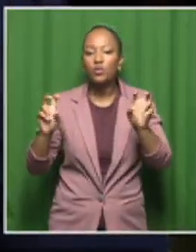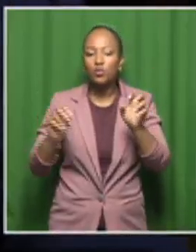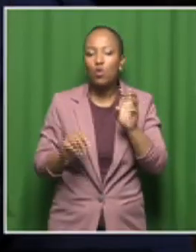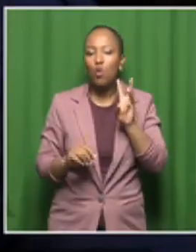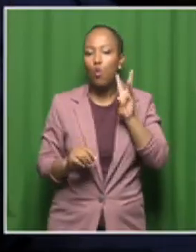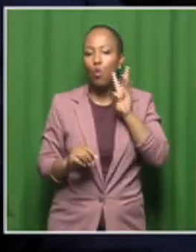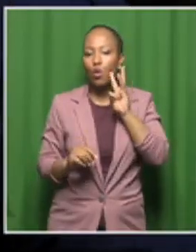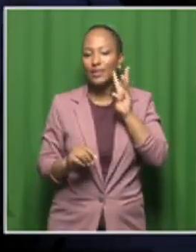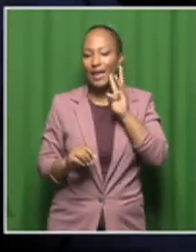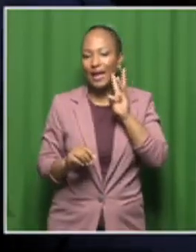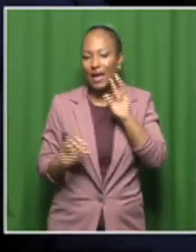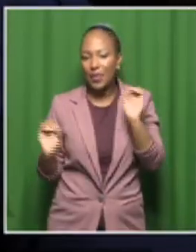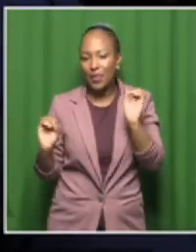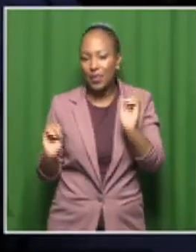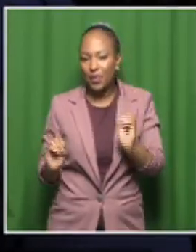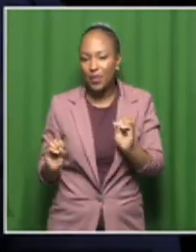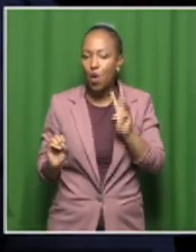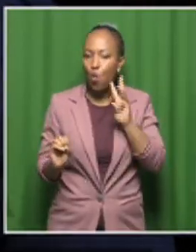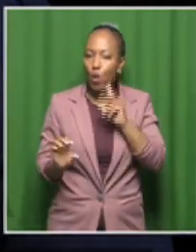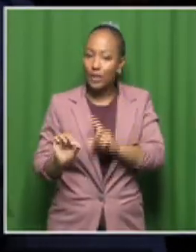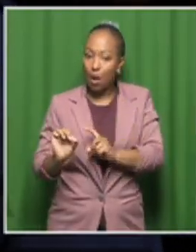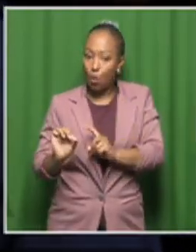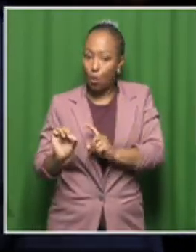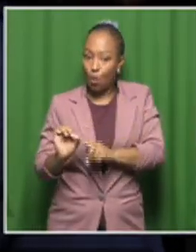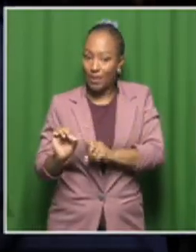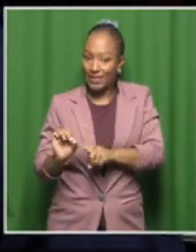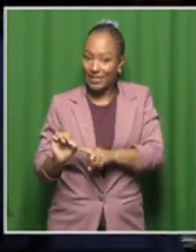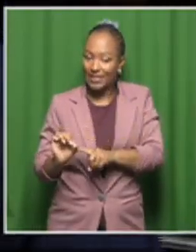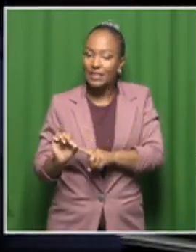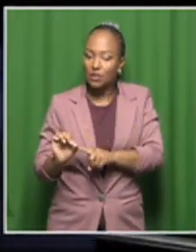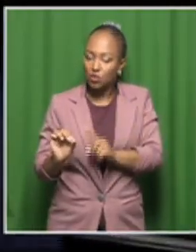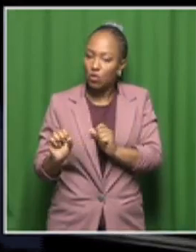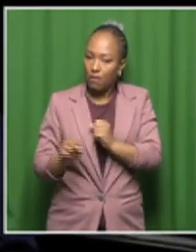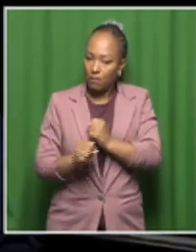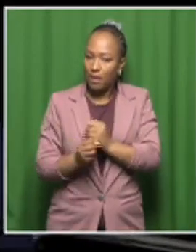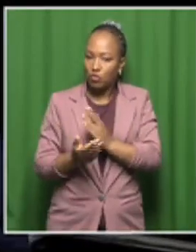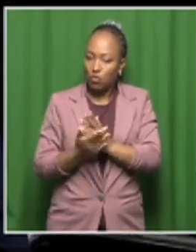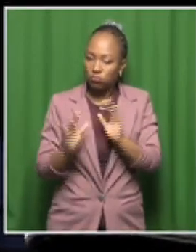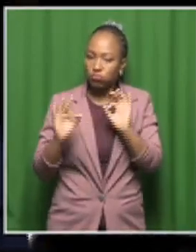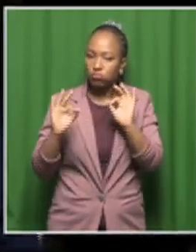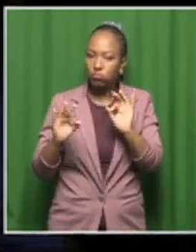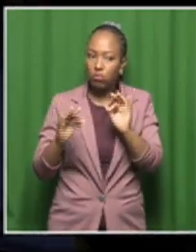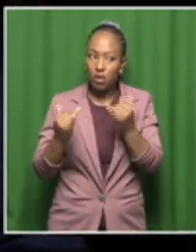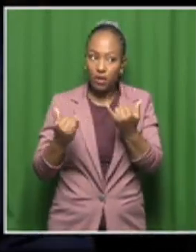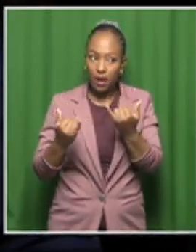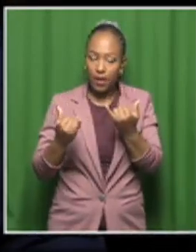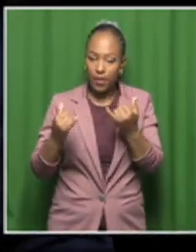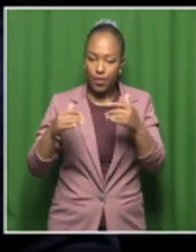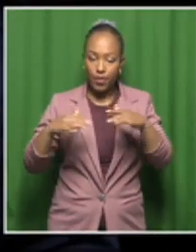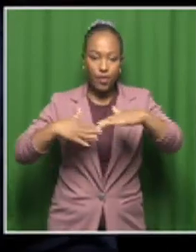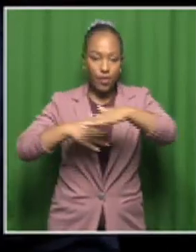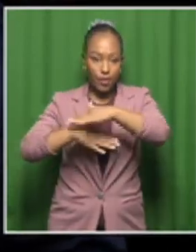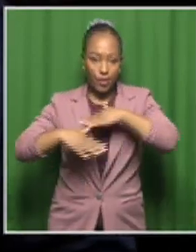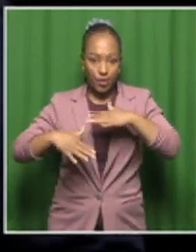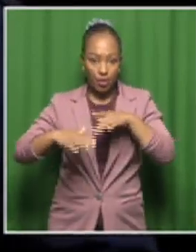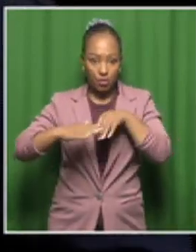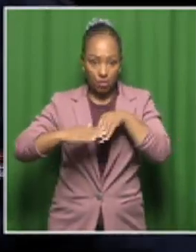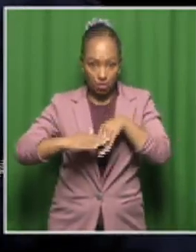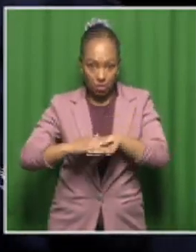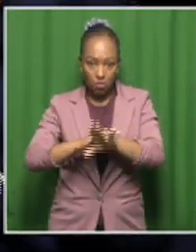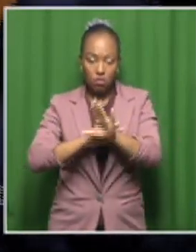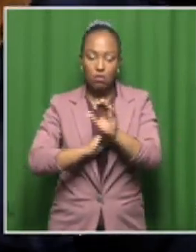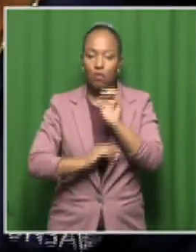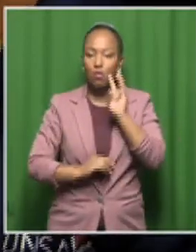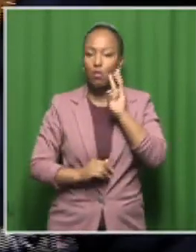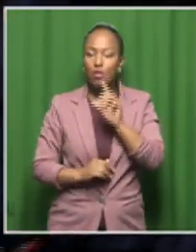and water quality in the country. Right now, we are getting into one of our laboratories, which is a water quality laboratory.